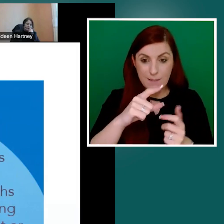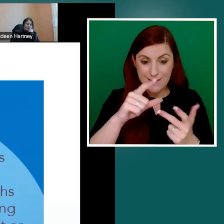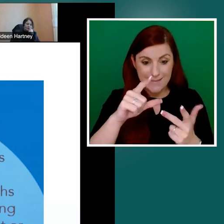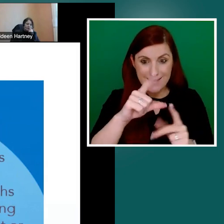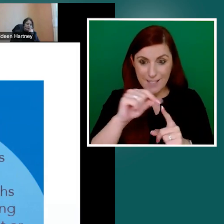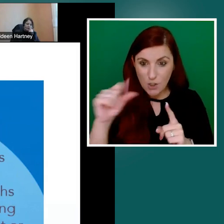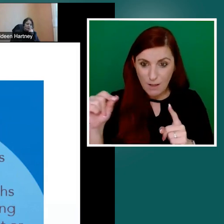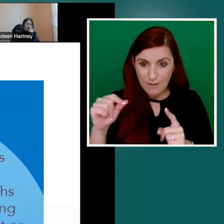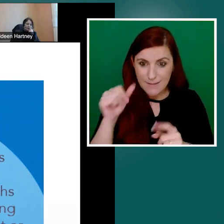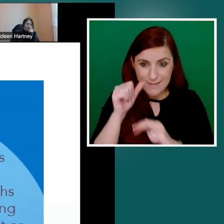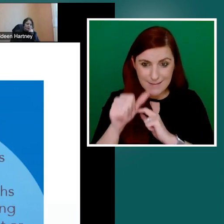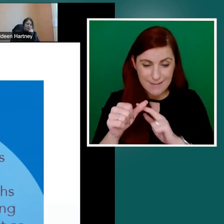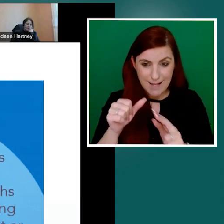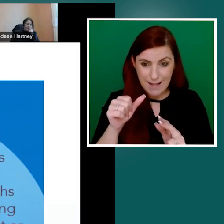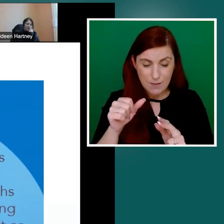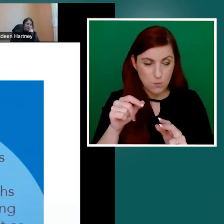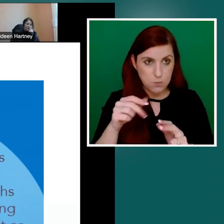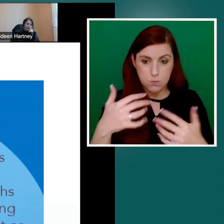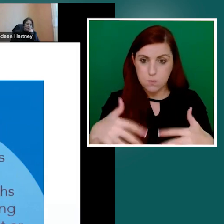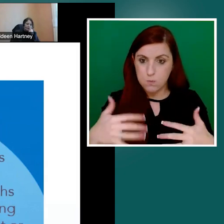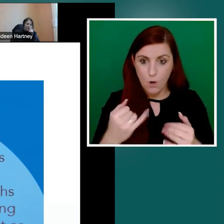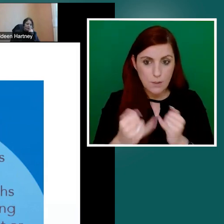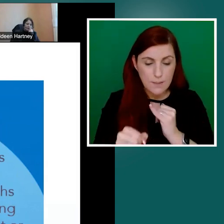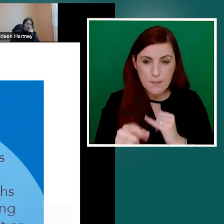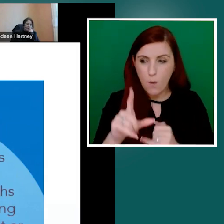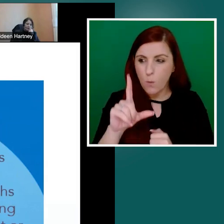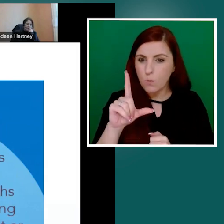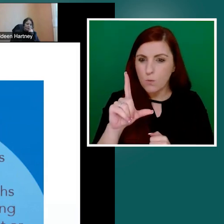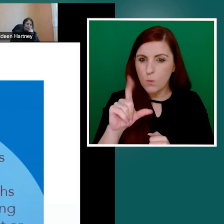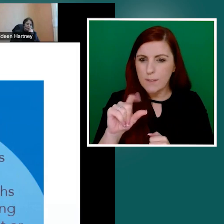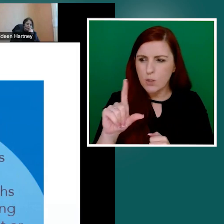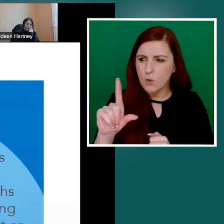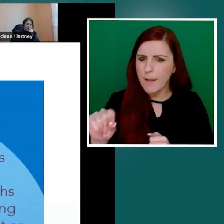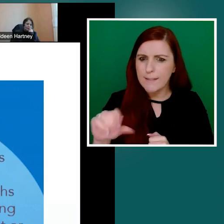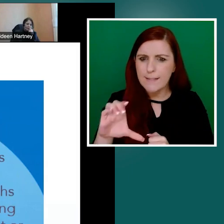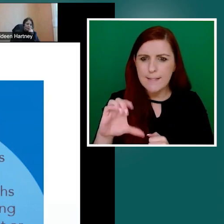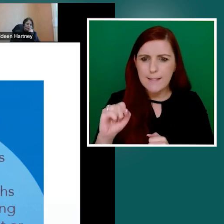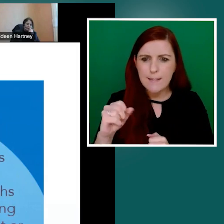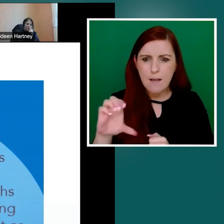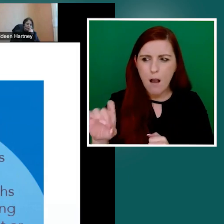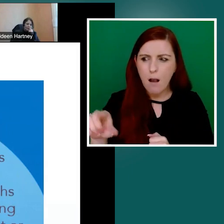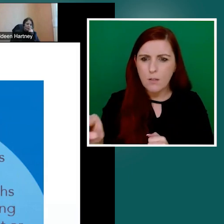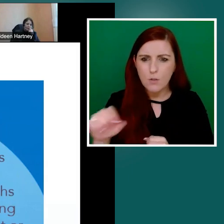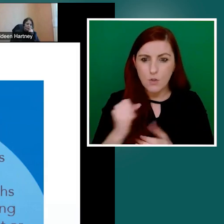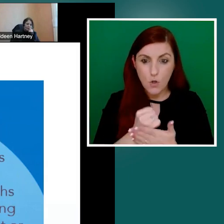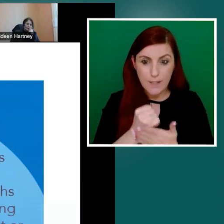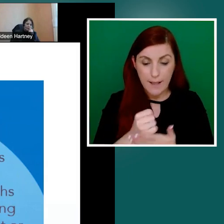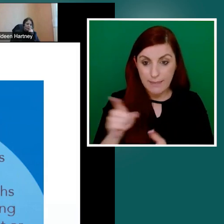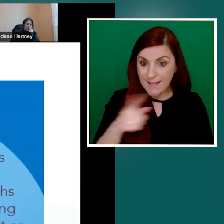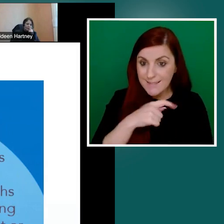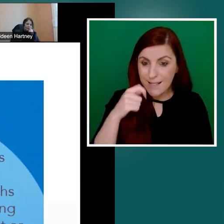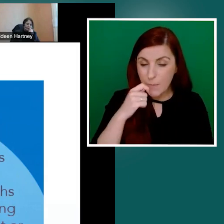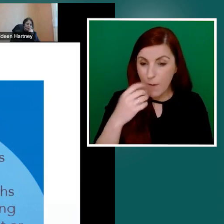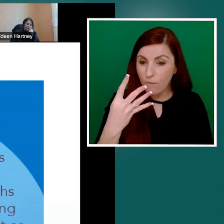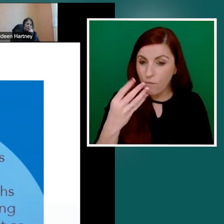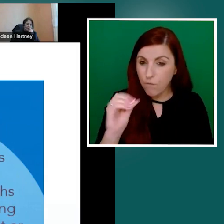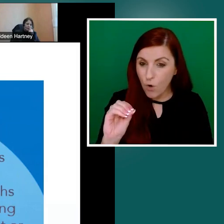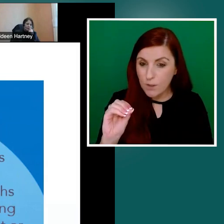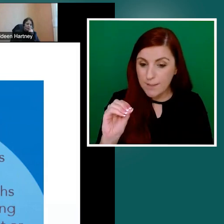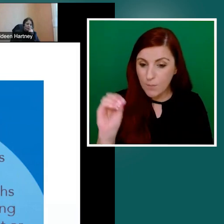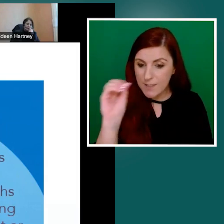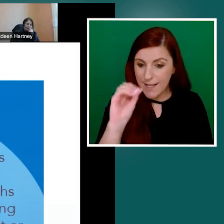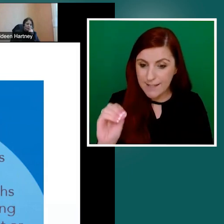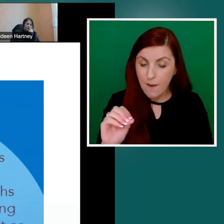40%, I'll pause on that, 40% of Irish adults have basic digital skills issues.